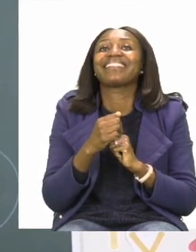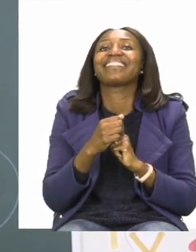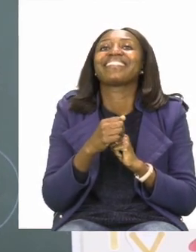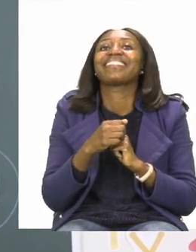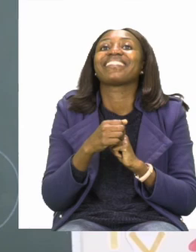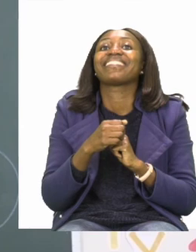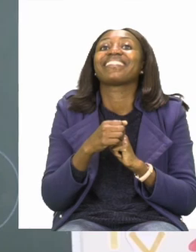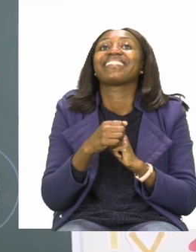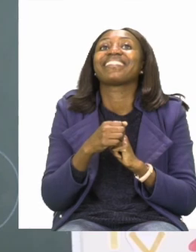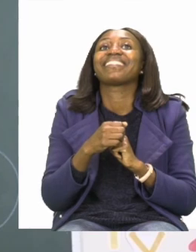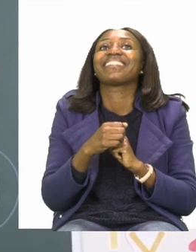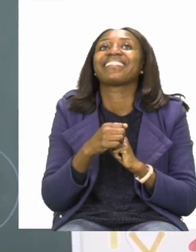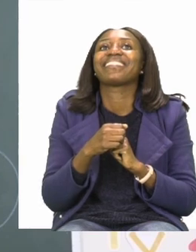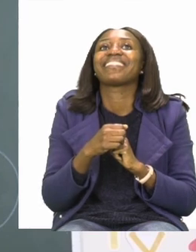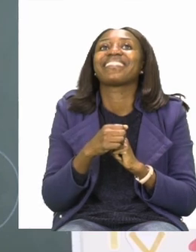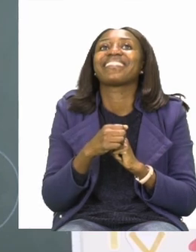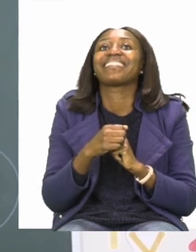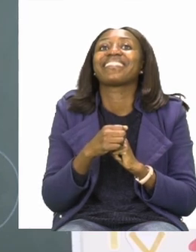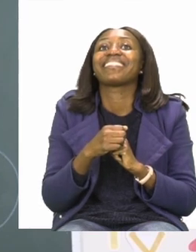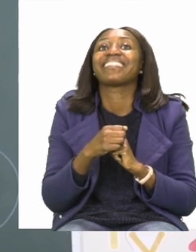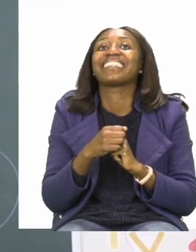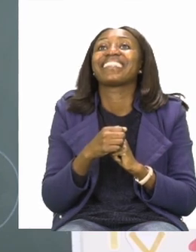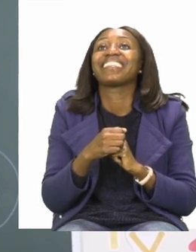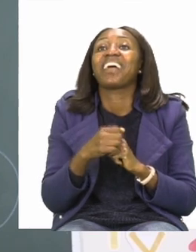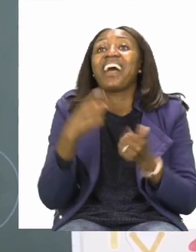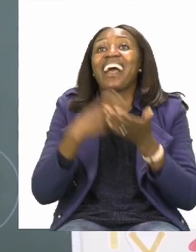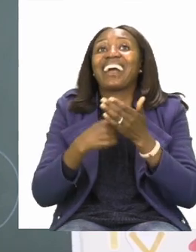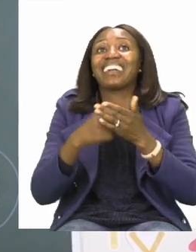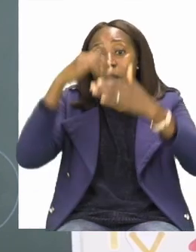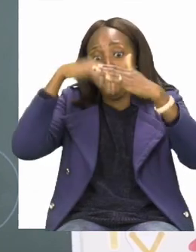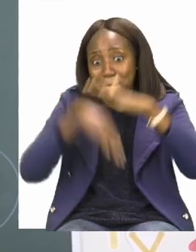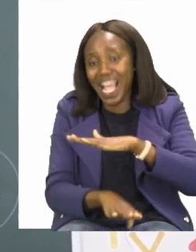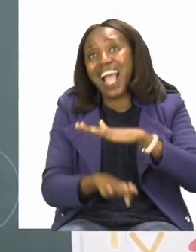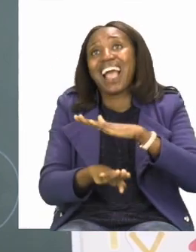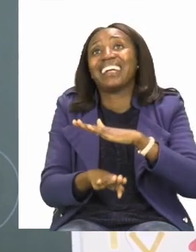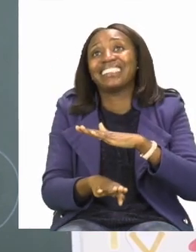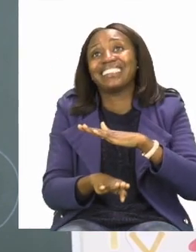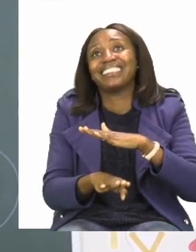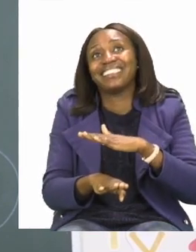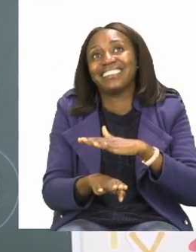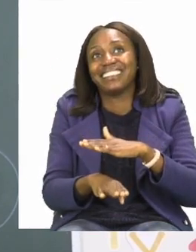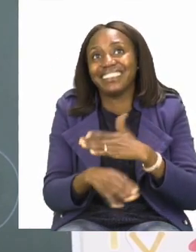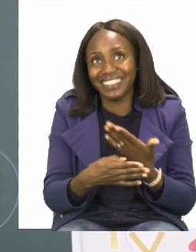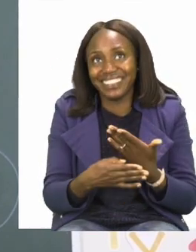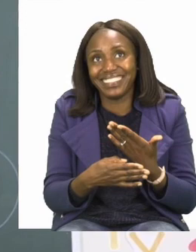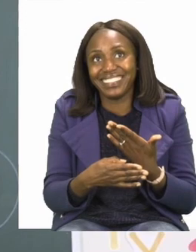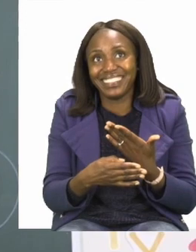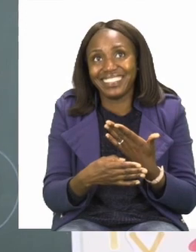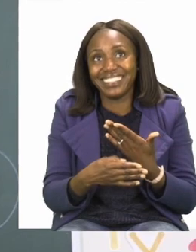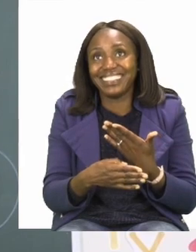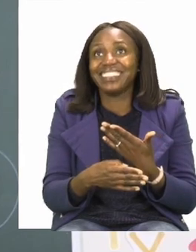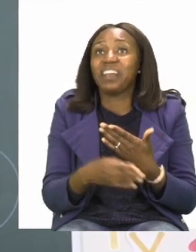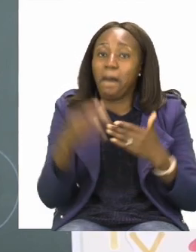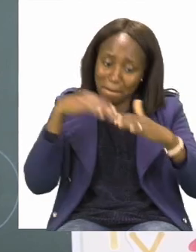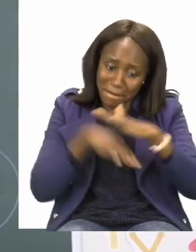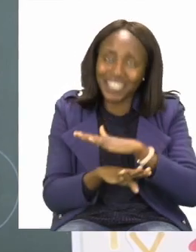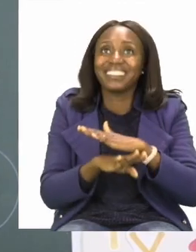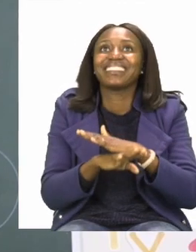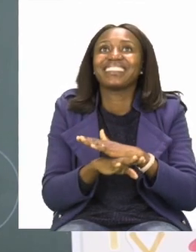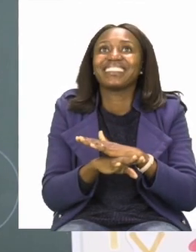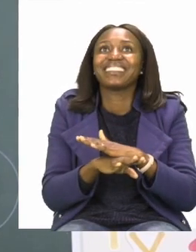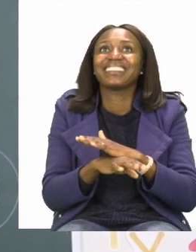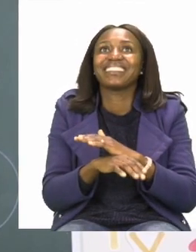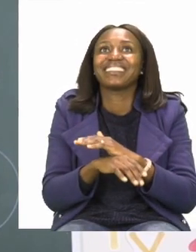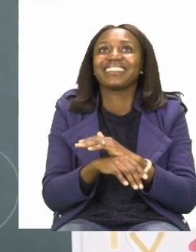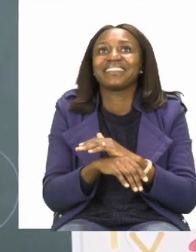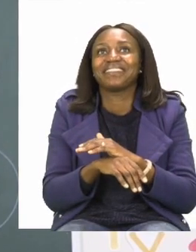That spoon went down very fast. So, the spoon actually sinks. So, we